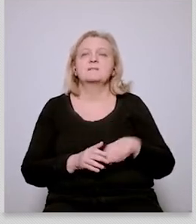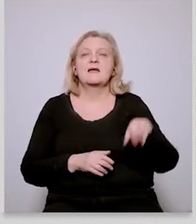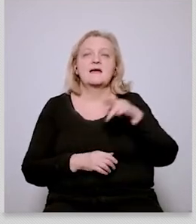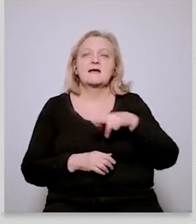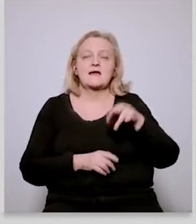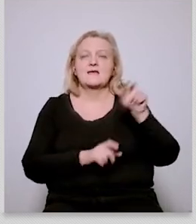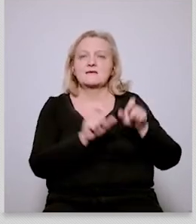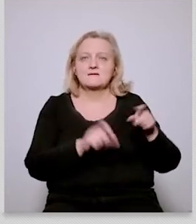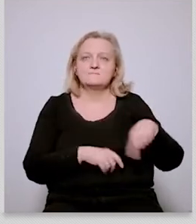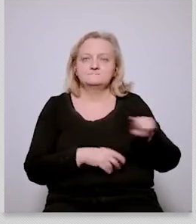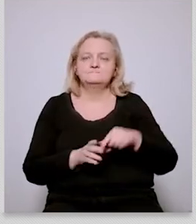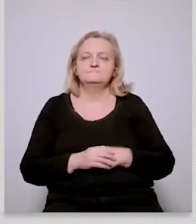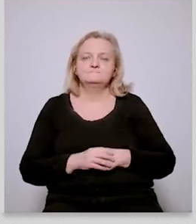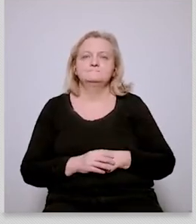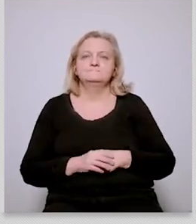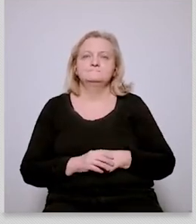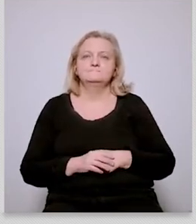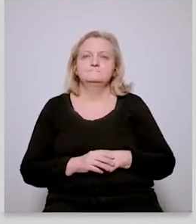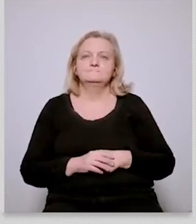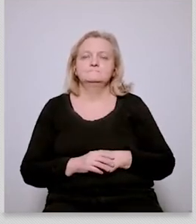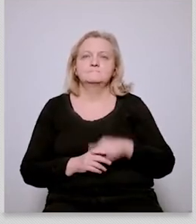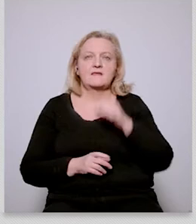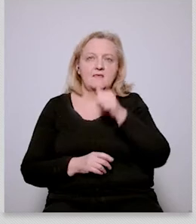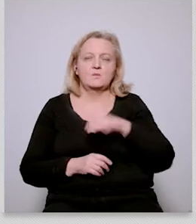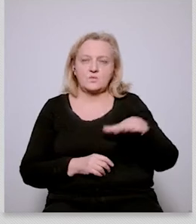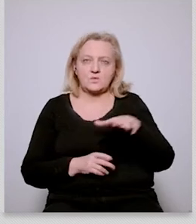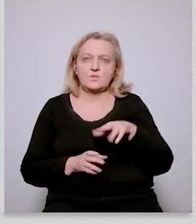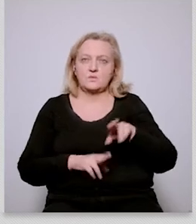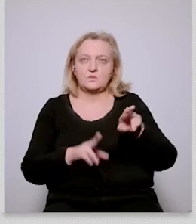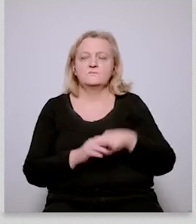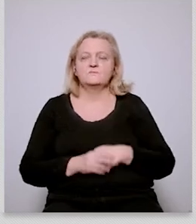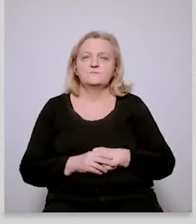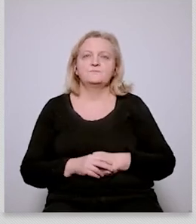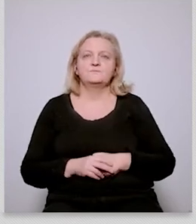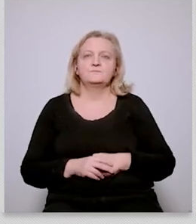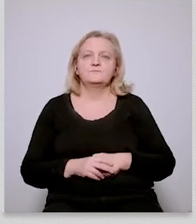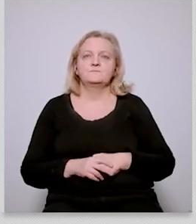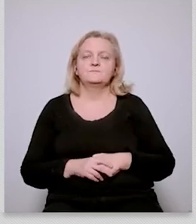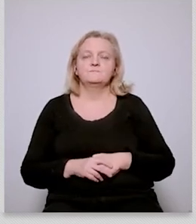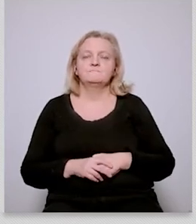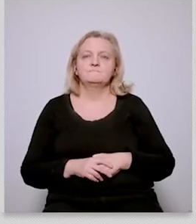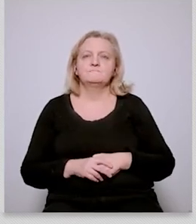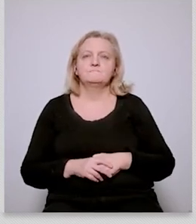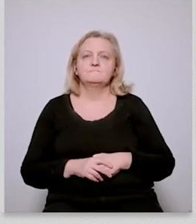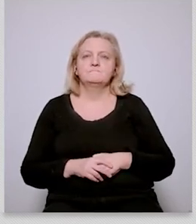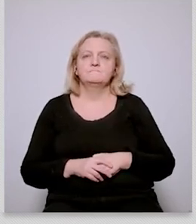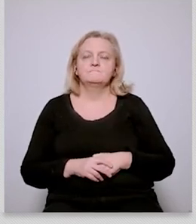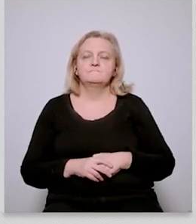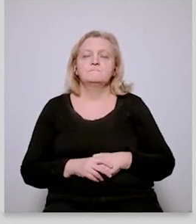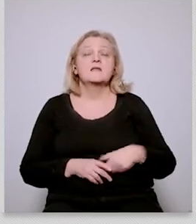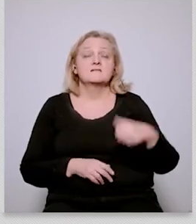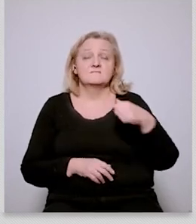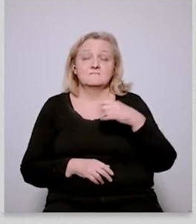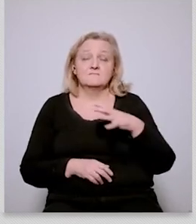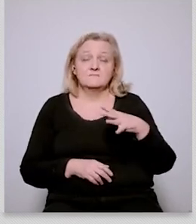played some stronger opposition let's admit that but even the czech government have actually accepted those but now when it comes